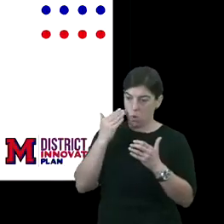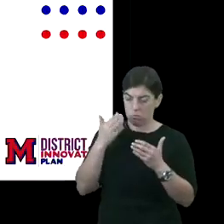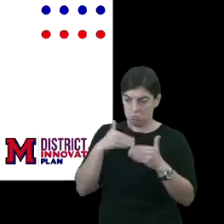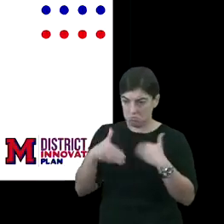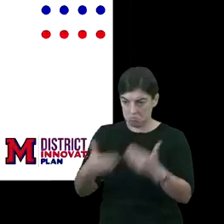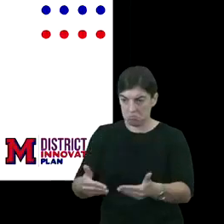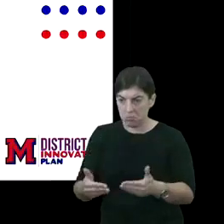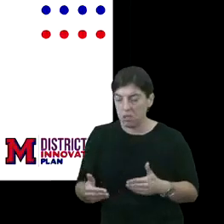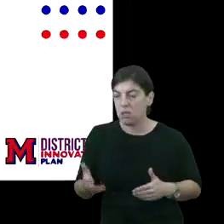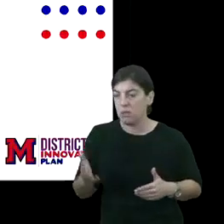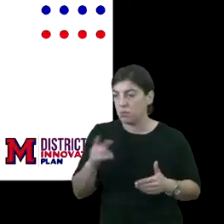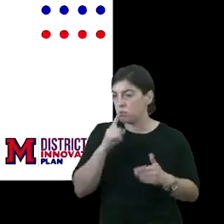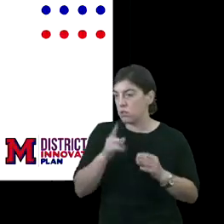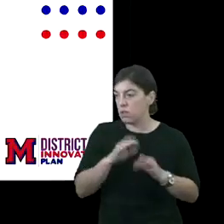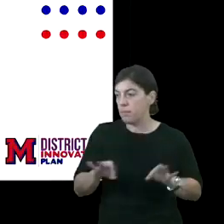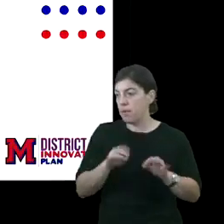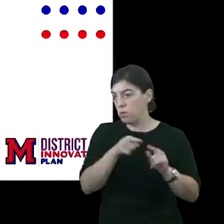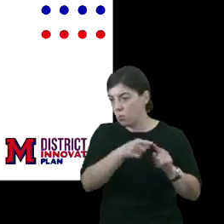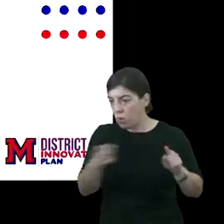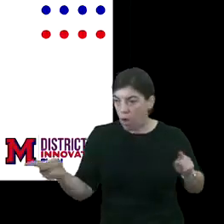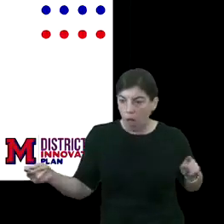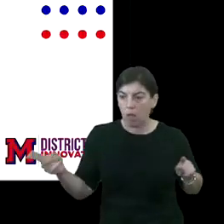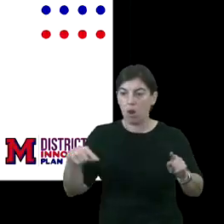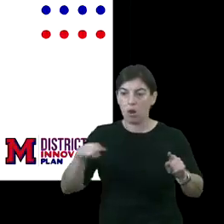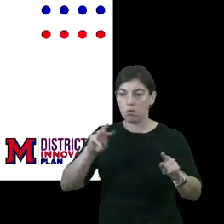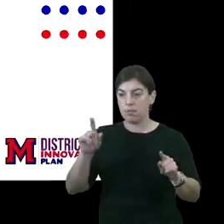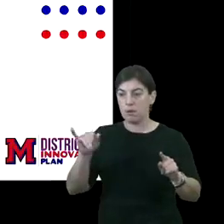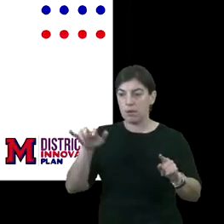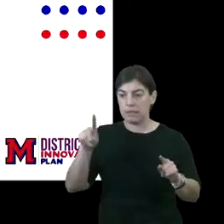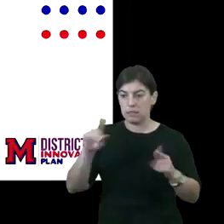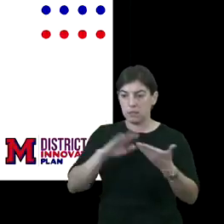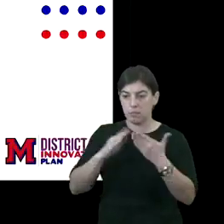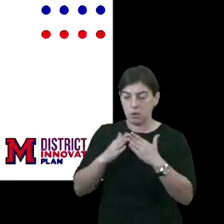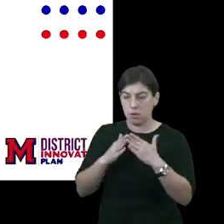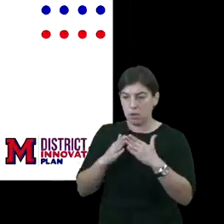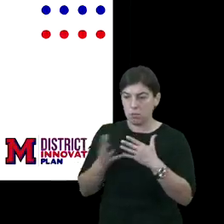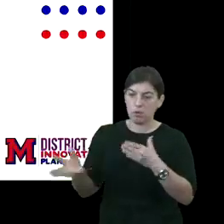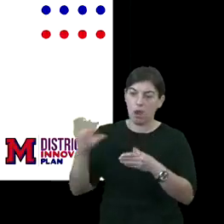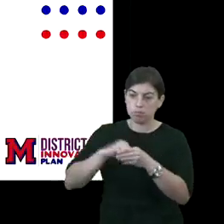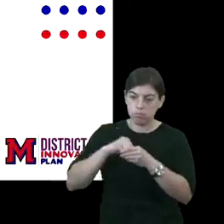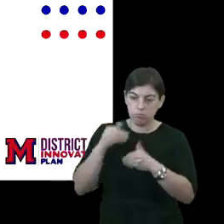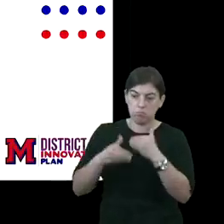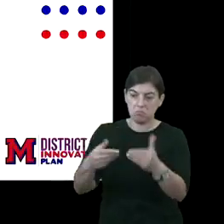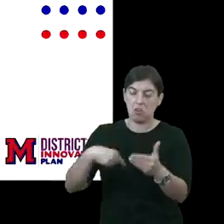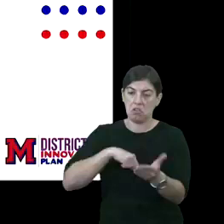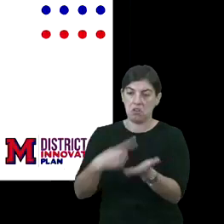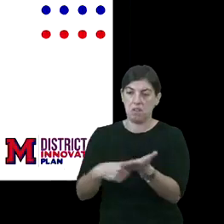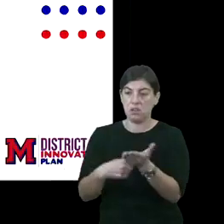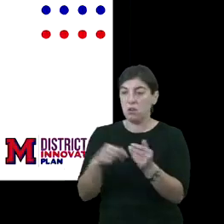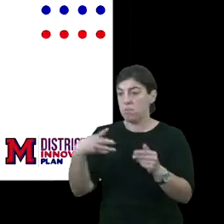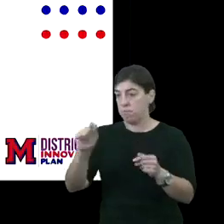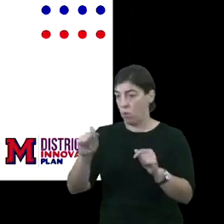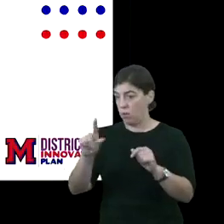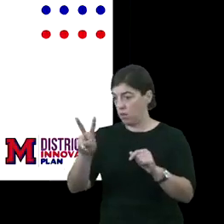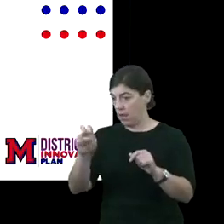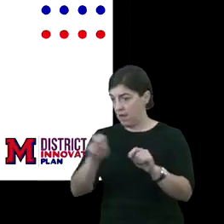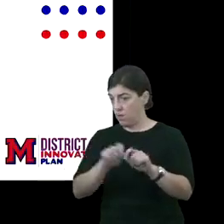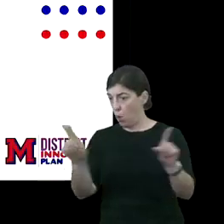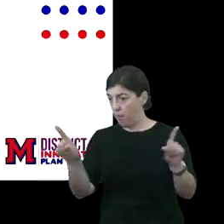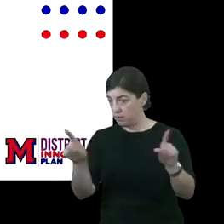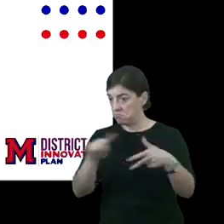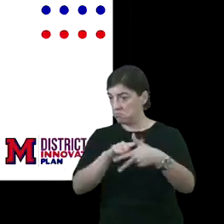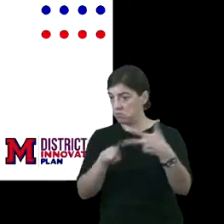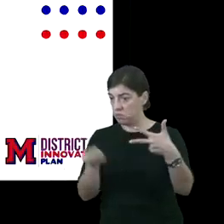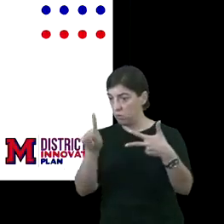because it is really about you, our main ISD community and bringing you along in the conversation. So the poll is live now and we'll